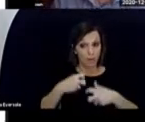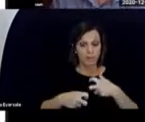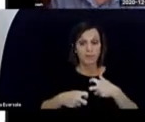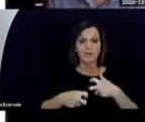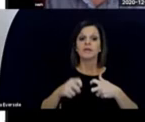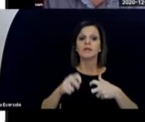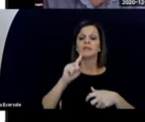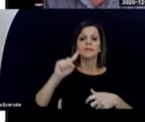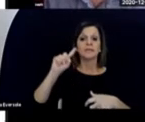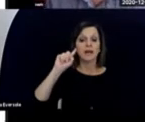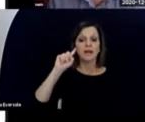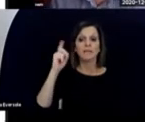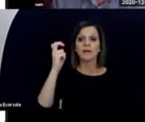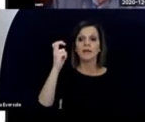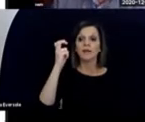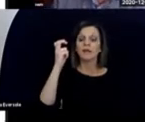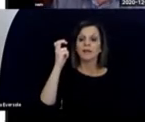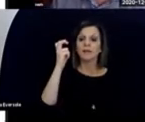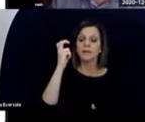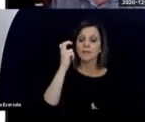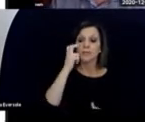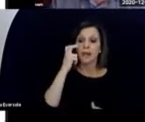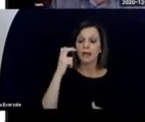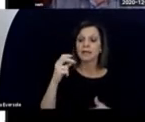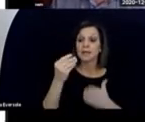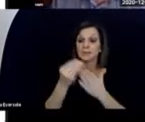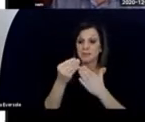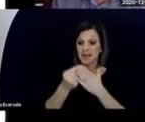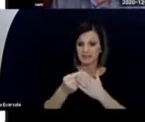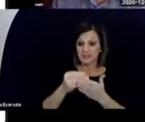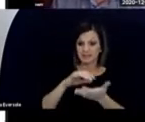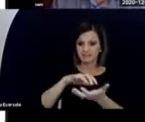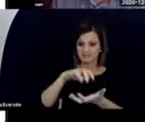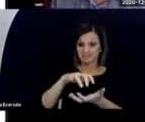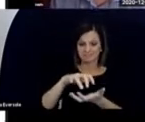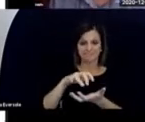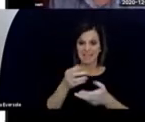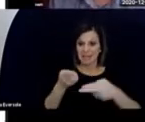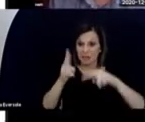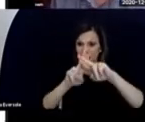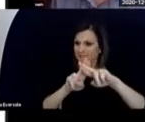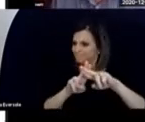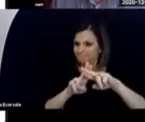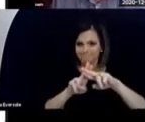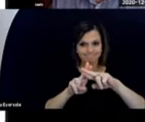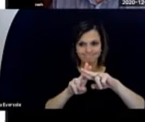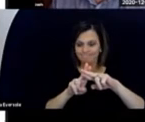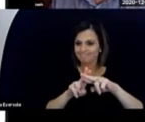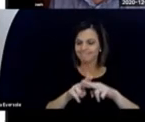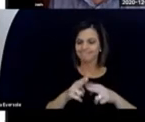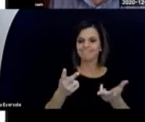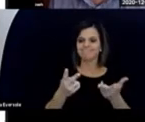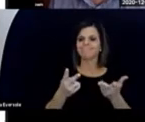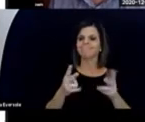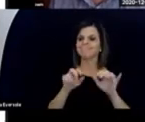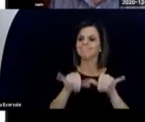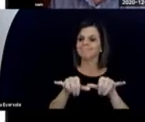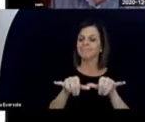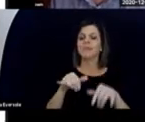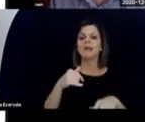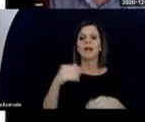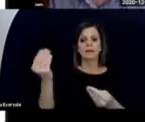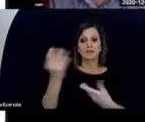The problem is that those deaf-blind grants have not increased. So, I'm told